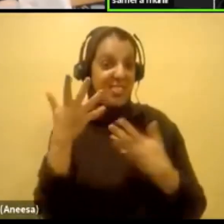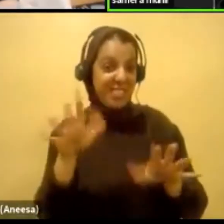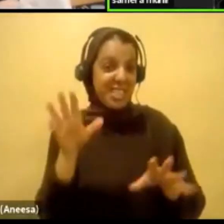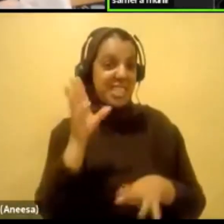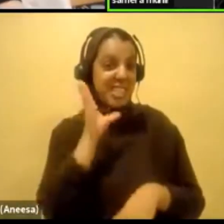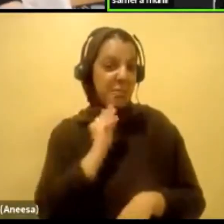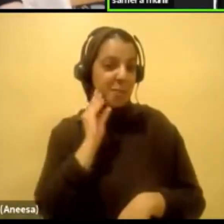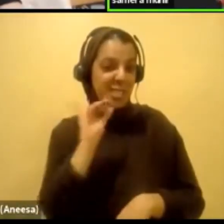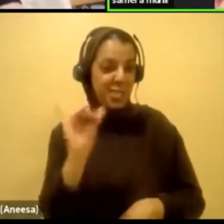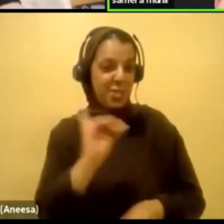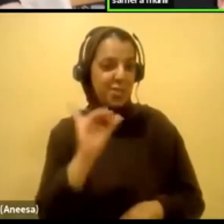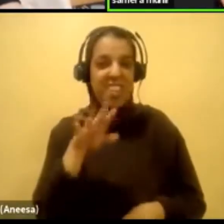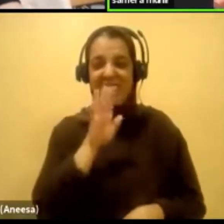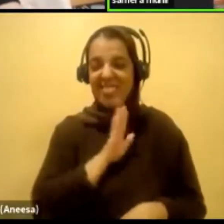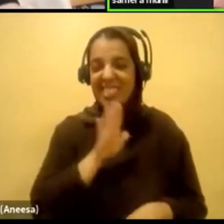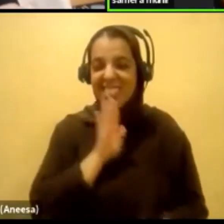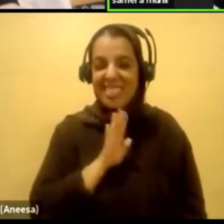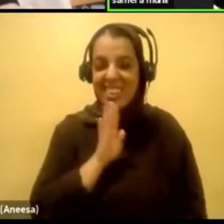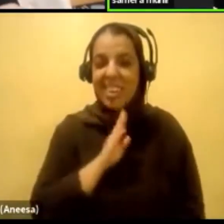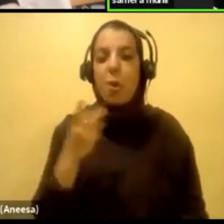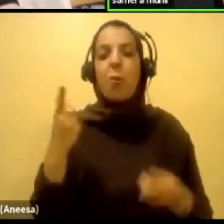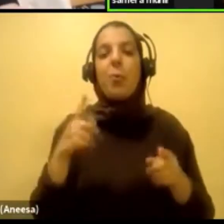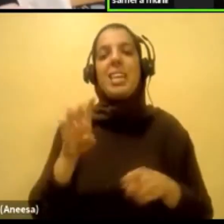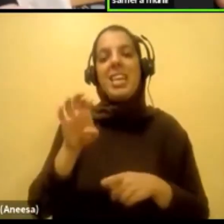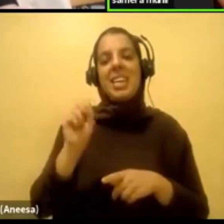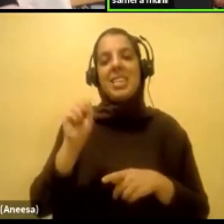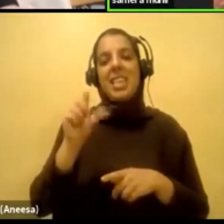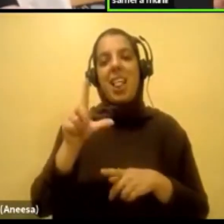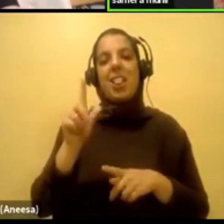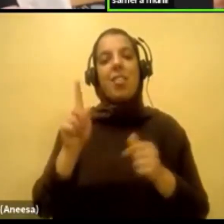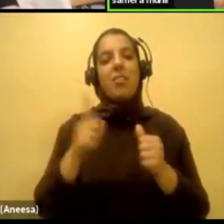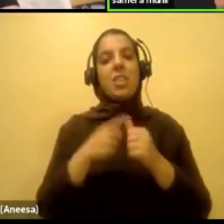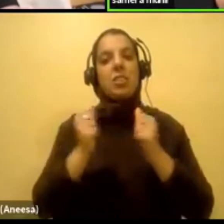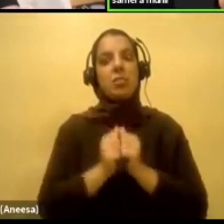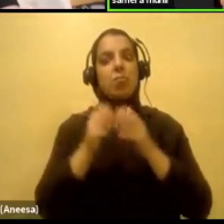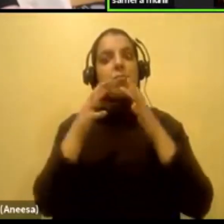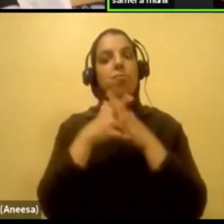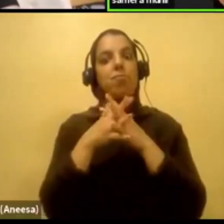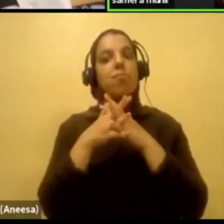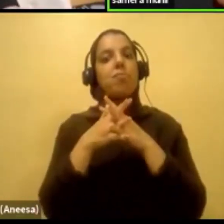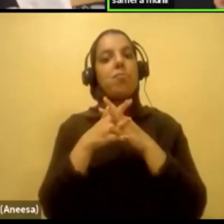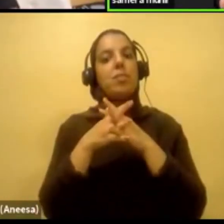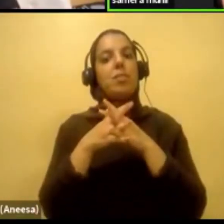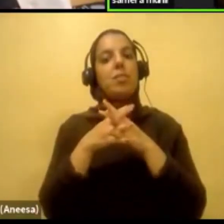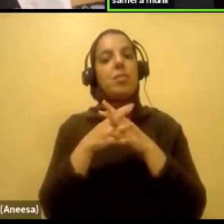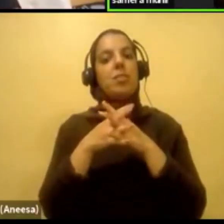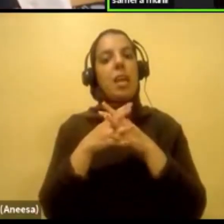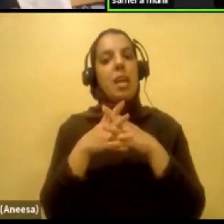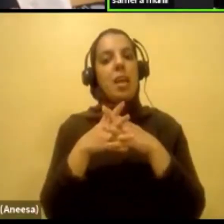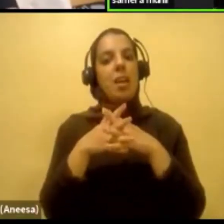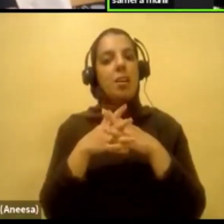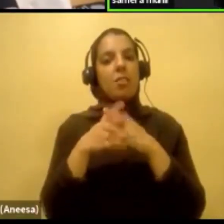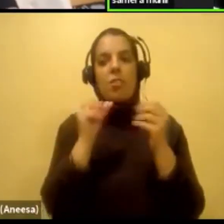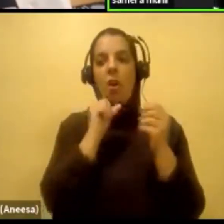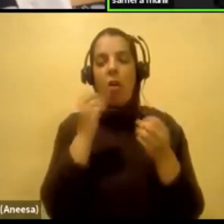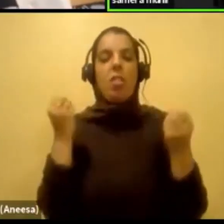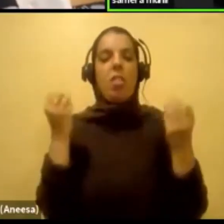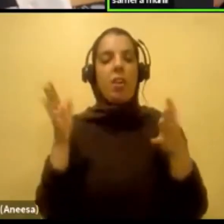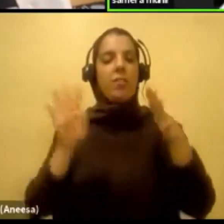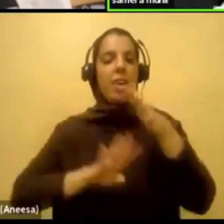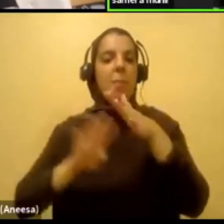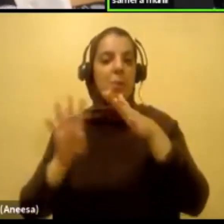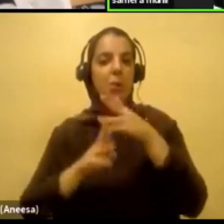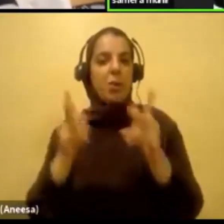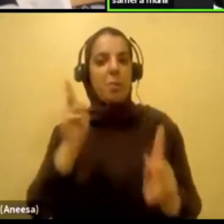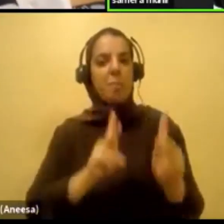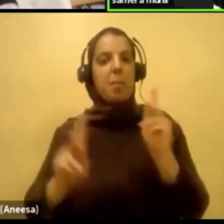you know, when it, when ESL first started, there just wasn't that population for the immigrant population that